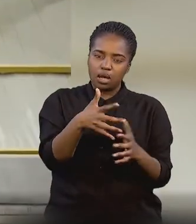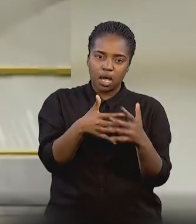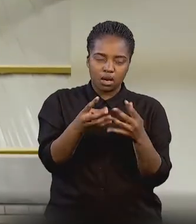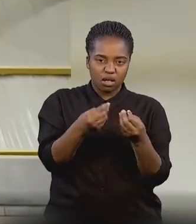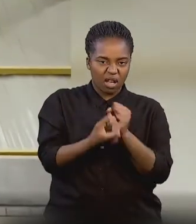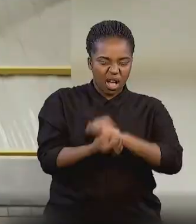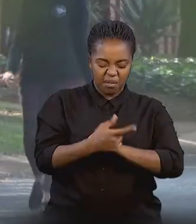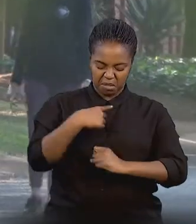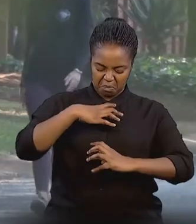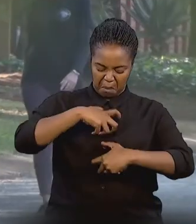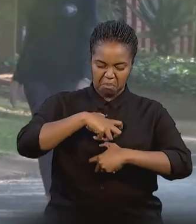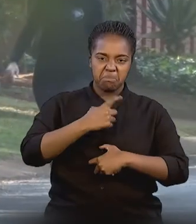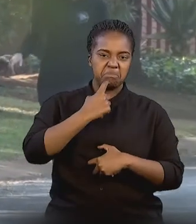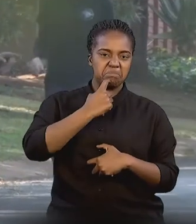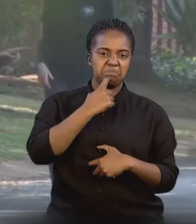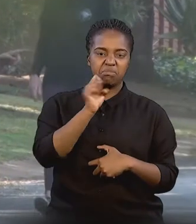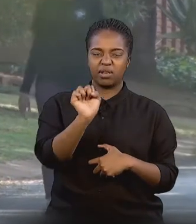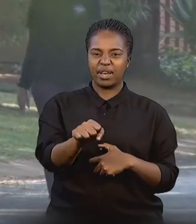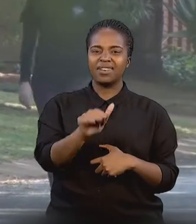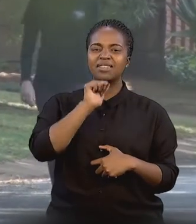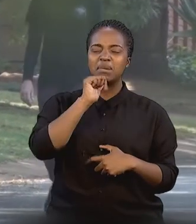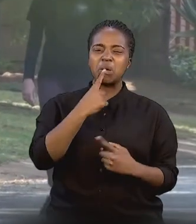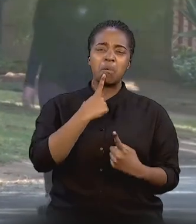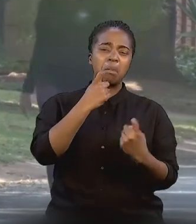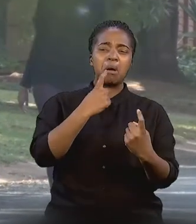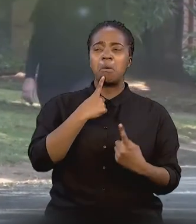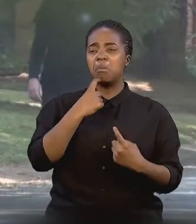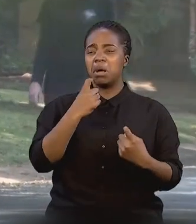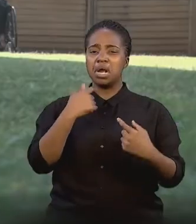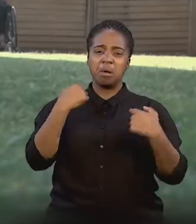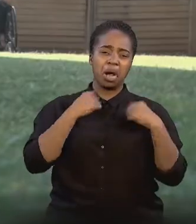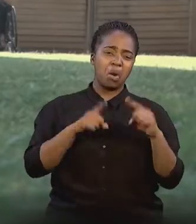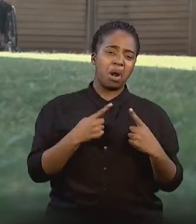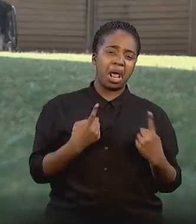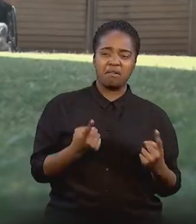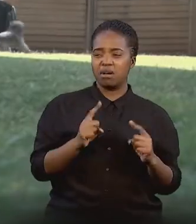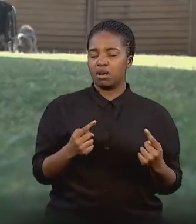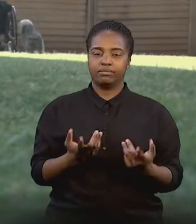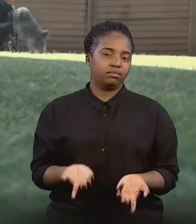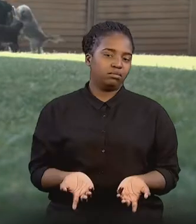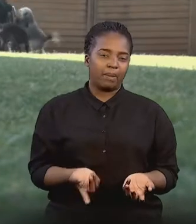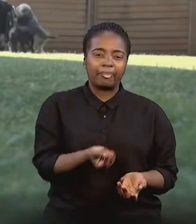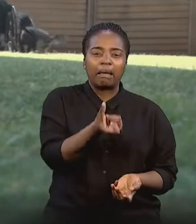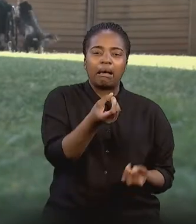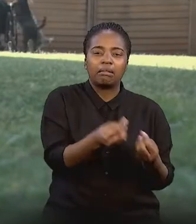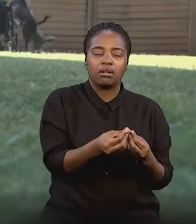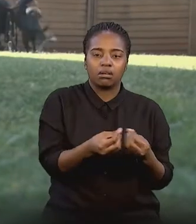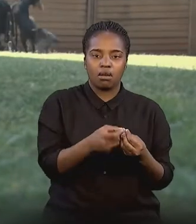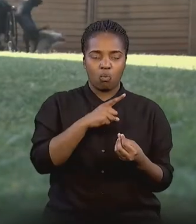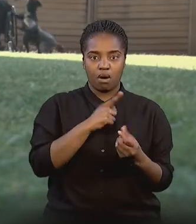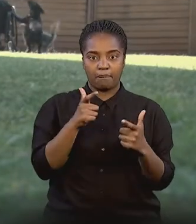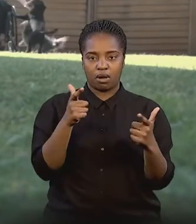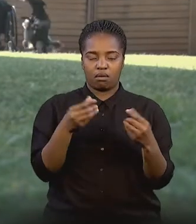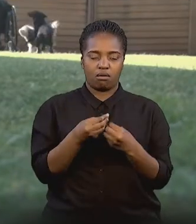to every situation. It doesn't help you complain about the small things because then the big things are even going to be